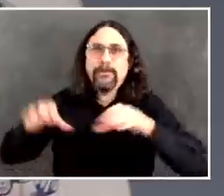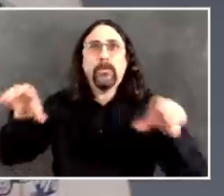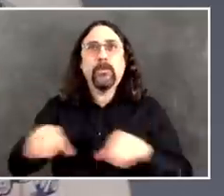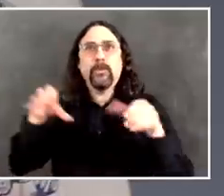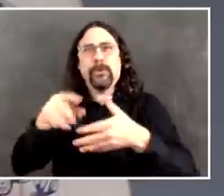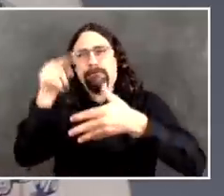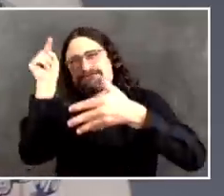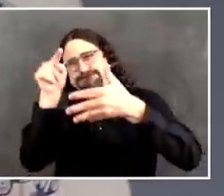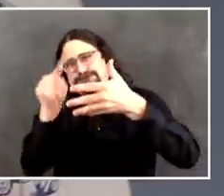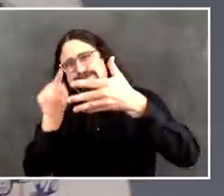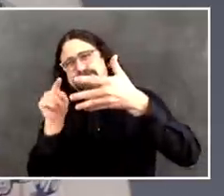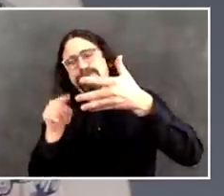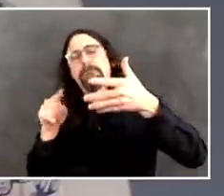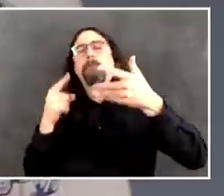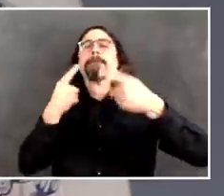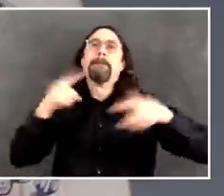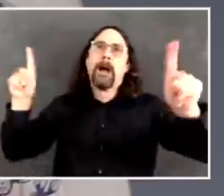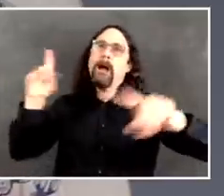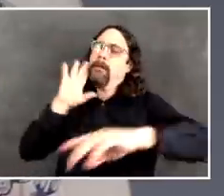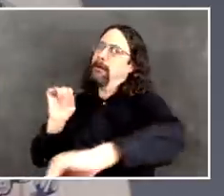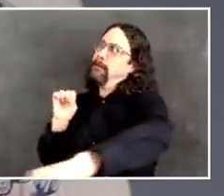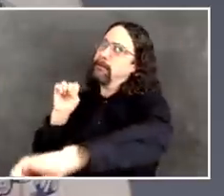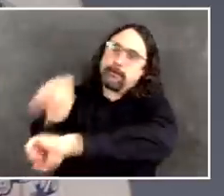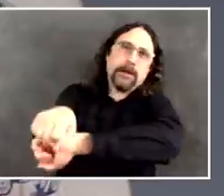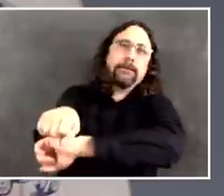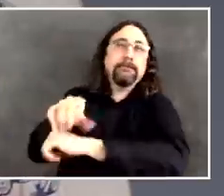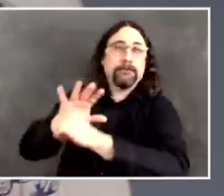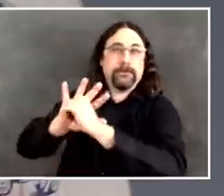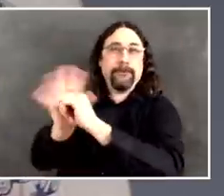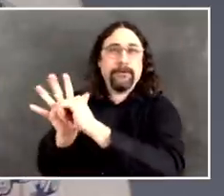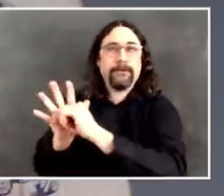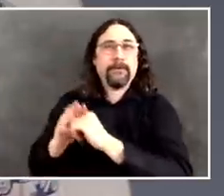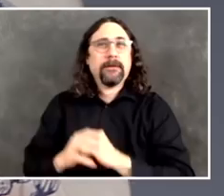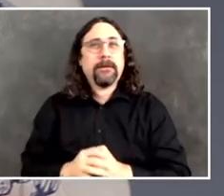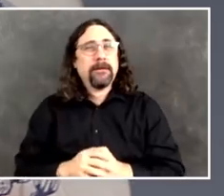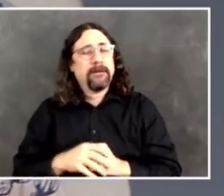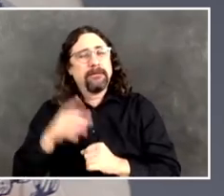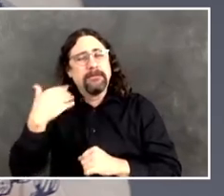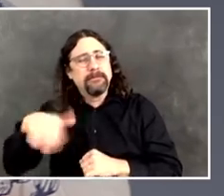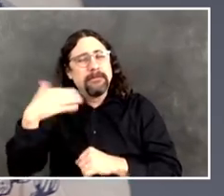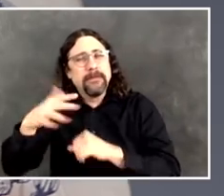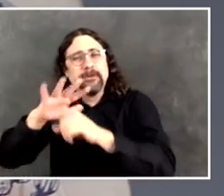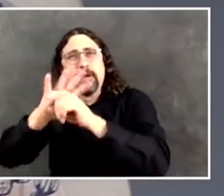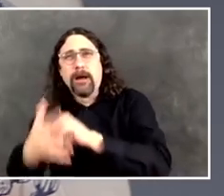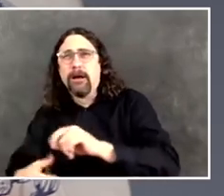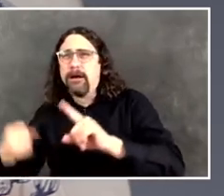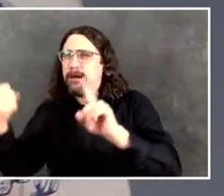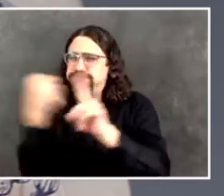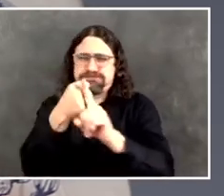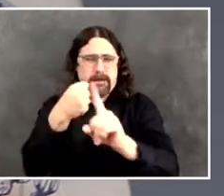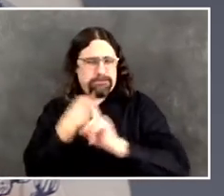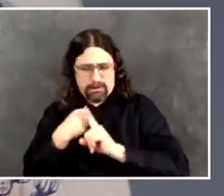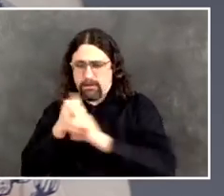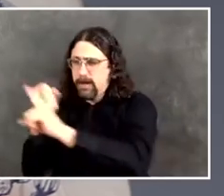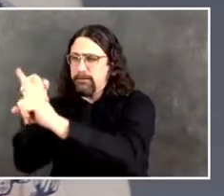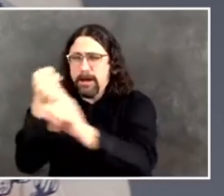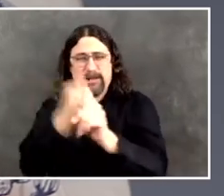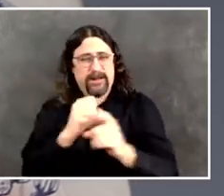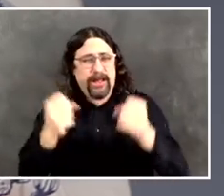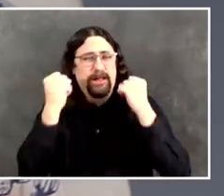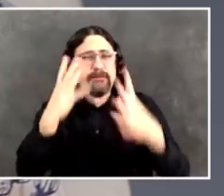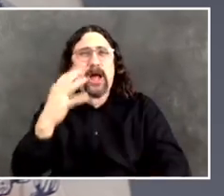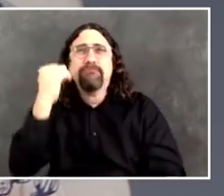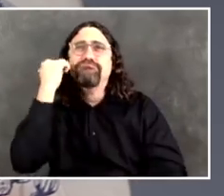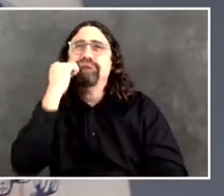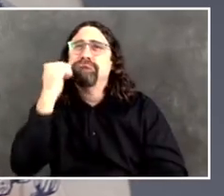us does has an impact and if you add it up everything you do each minute each hour each day and then you add it up with eight point six